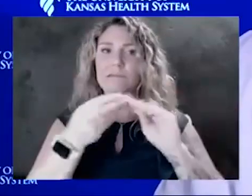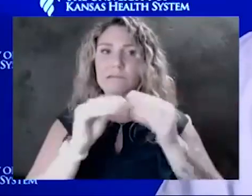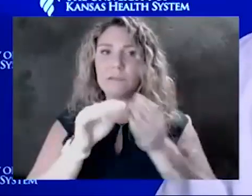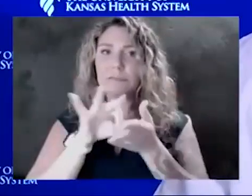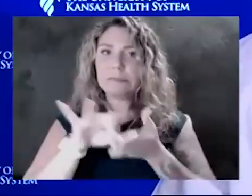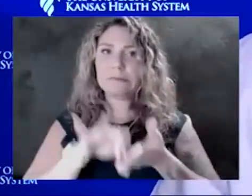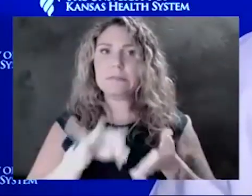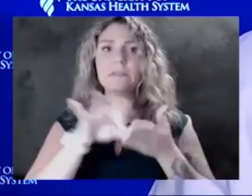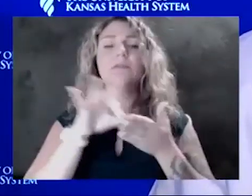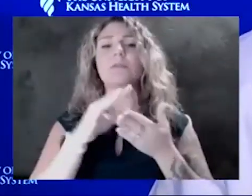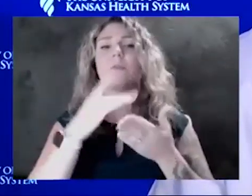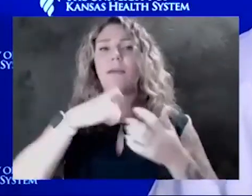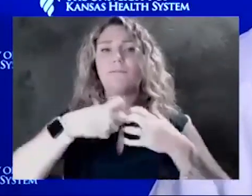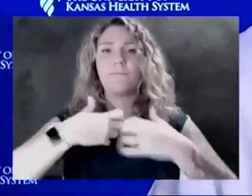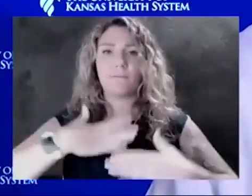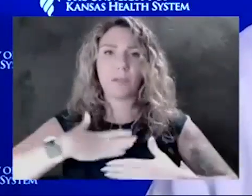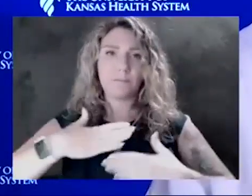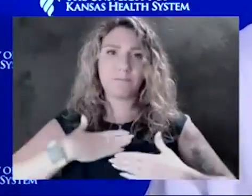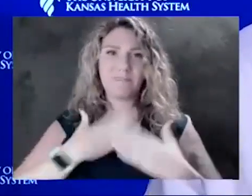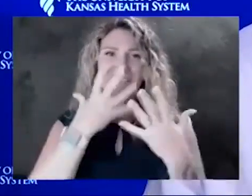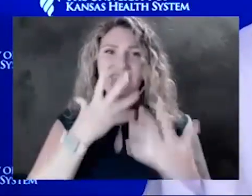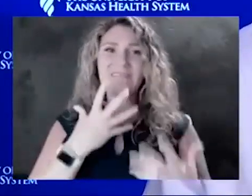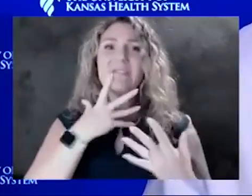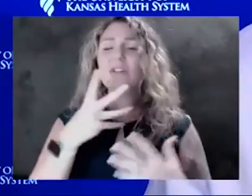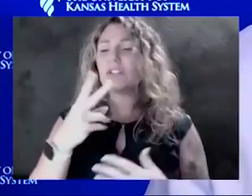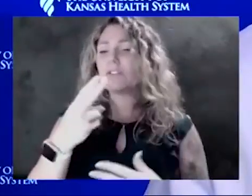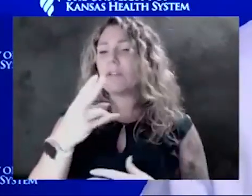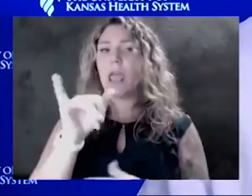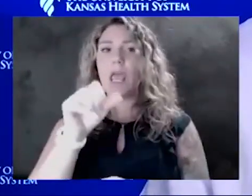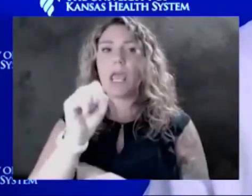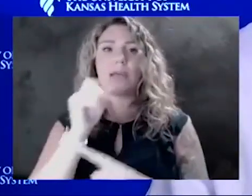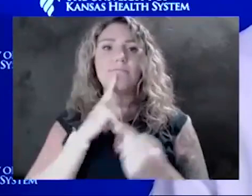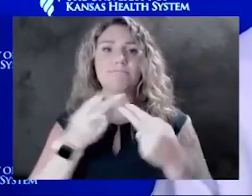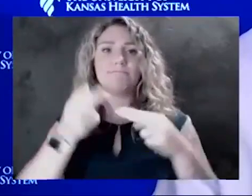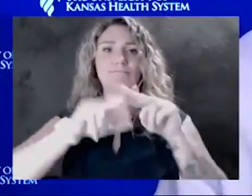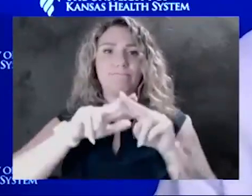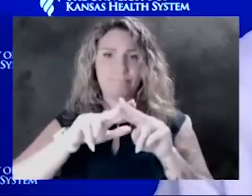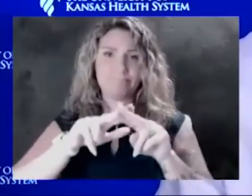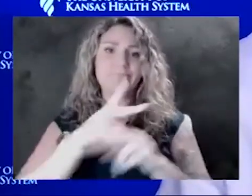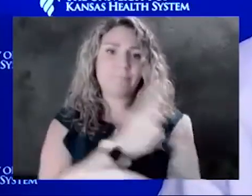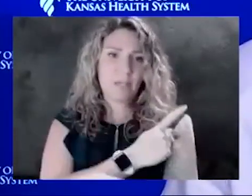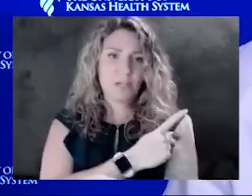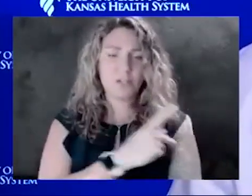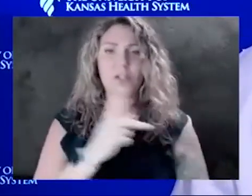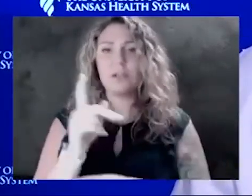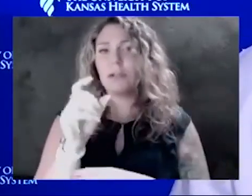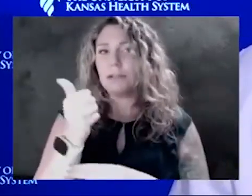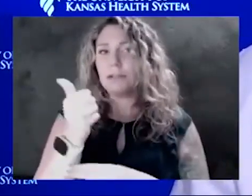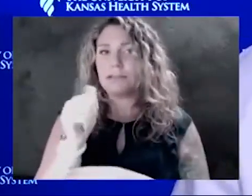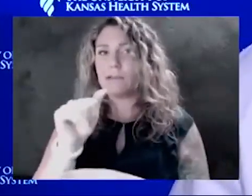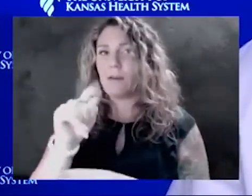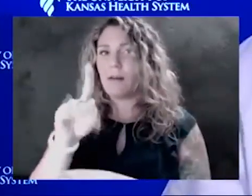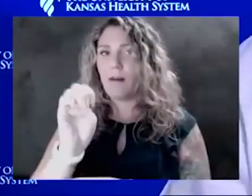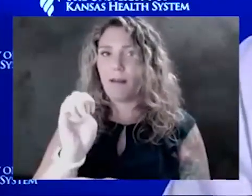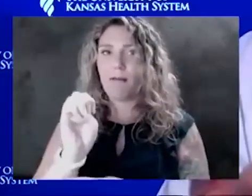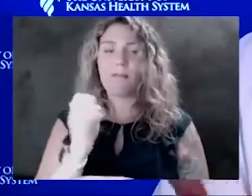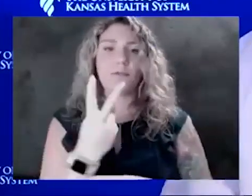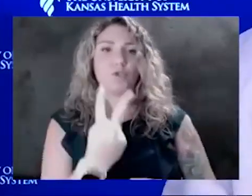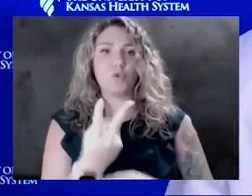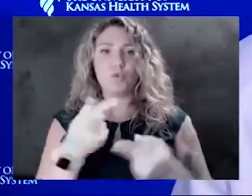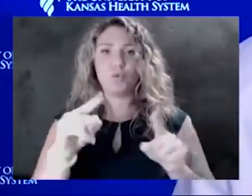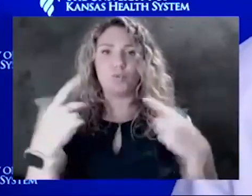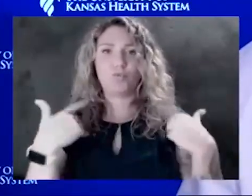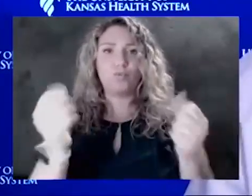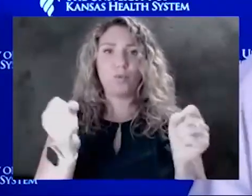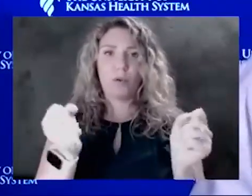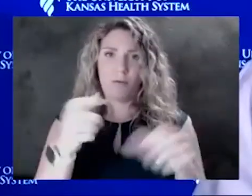unfortunately, Hays is seeing an increase in their patients, too. They have 10 active infections and two recoveries, so they are seeing